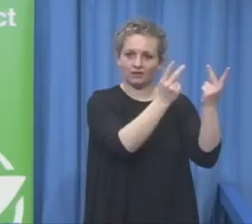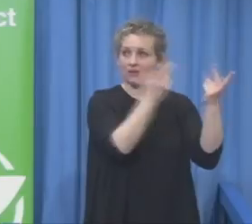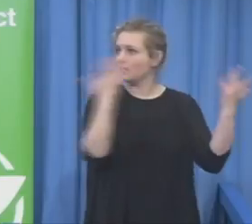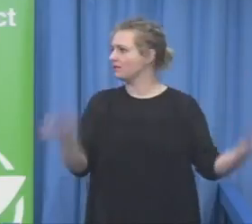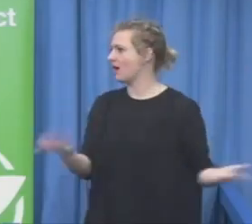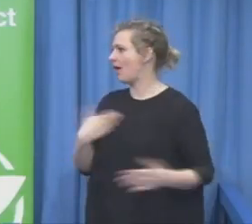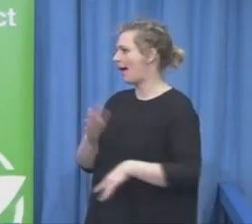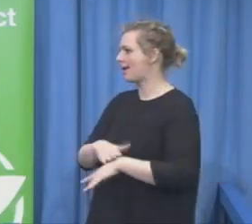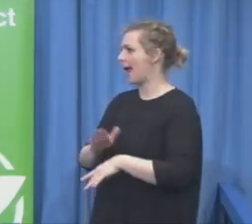Thanks so much. much.